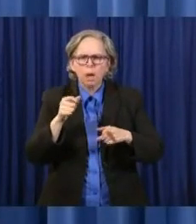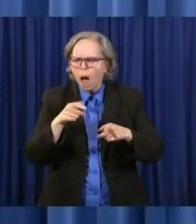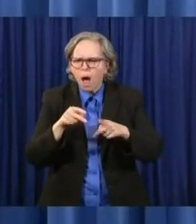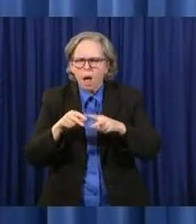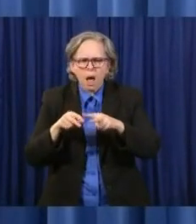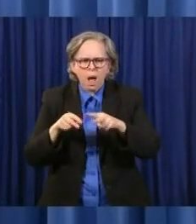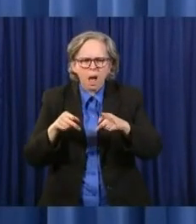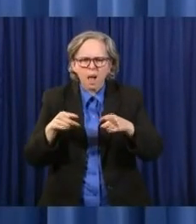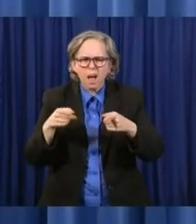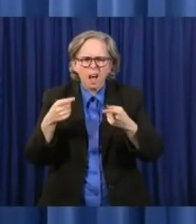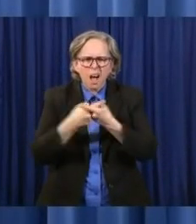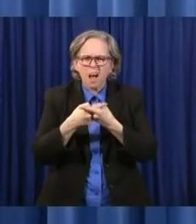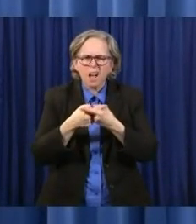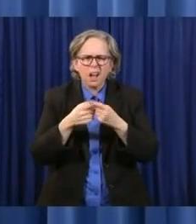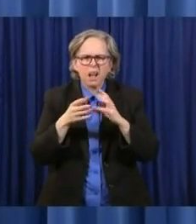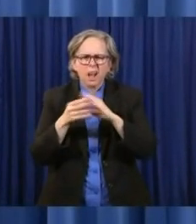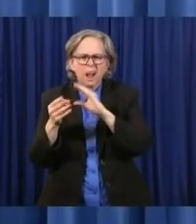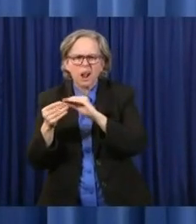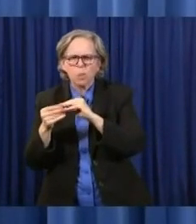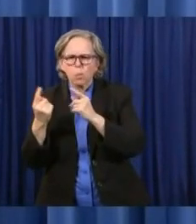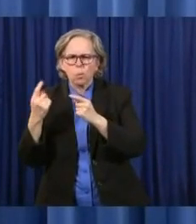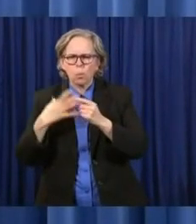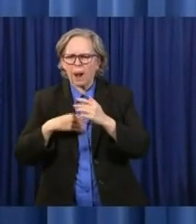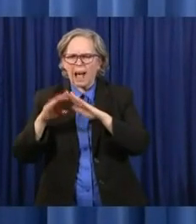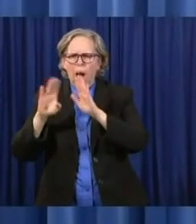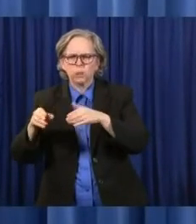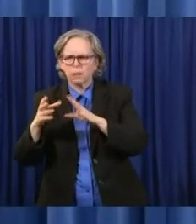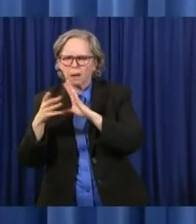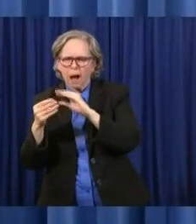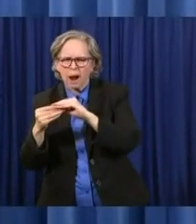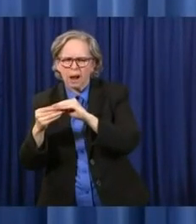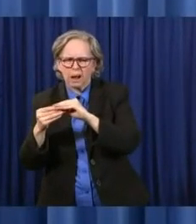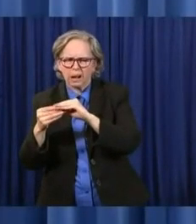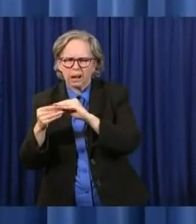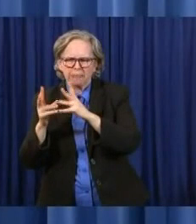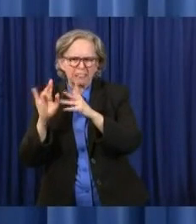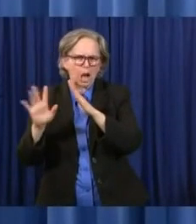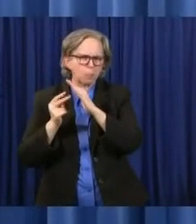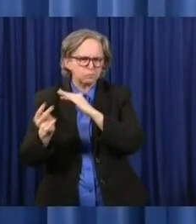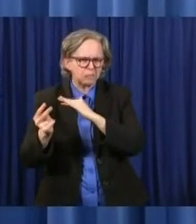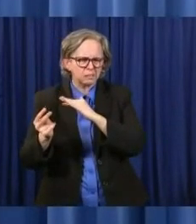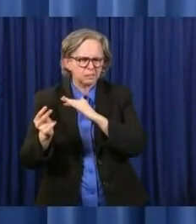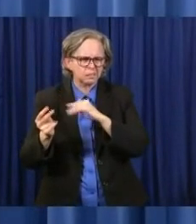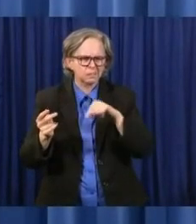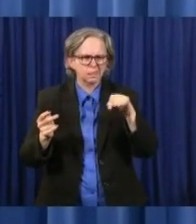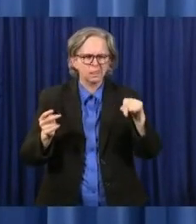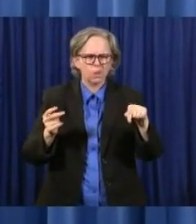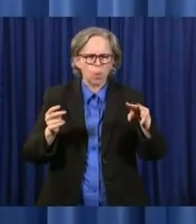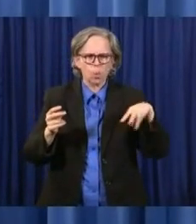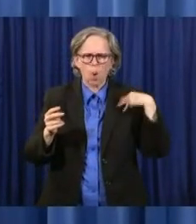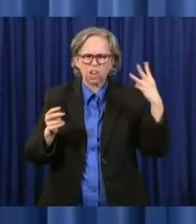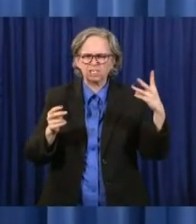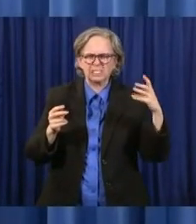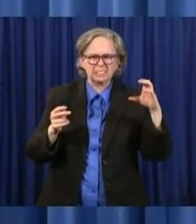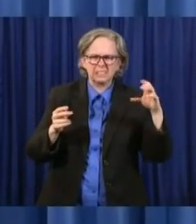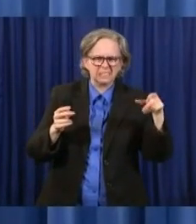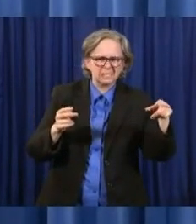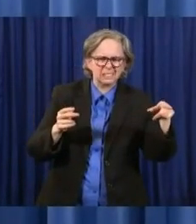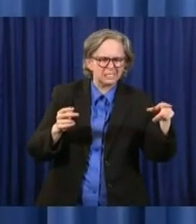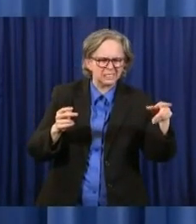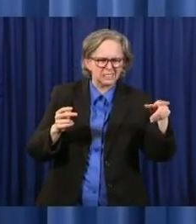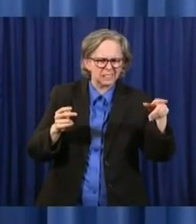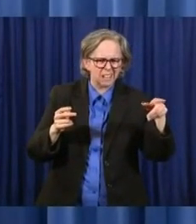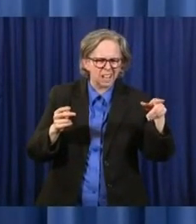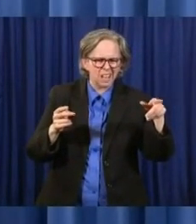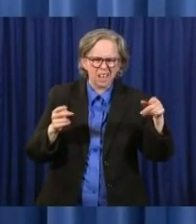report or projection. The other one was out of Washington, which both indicated a